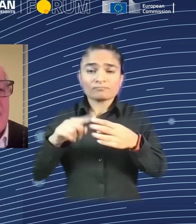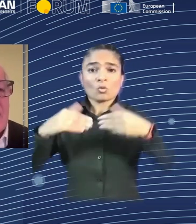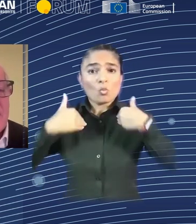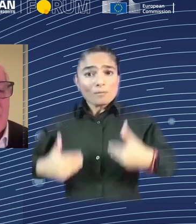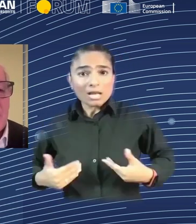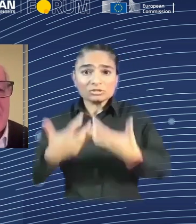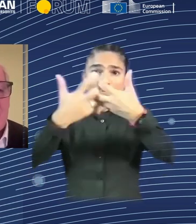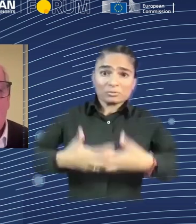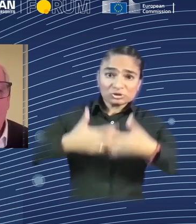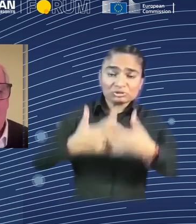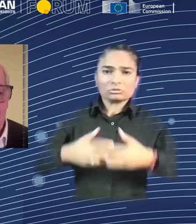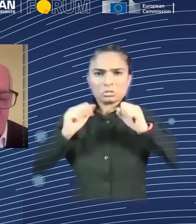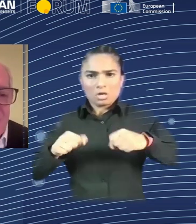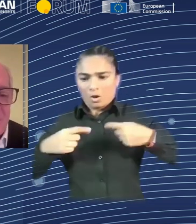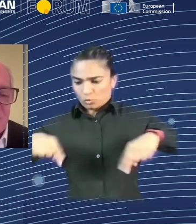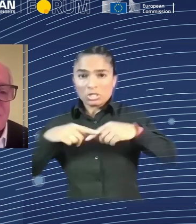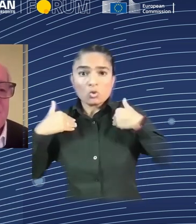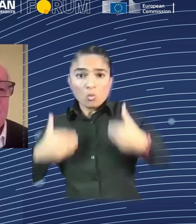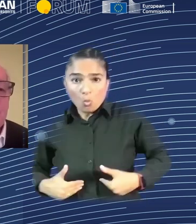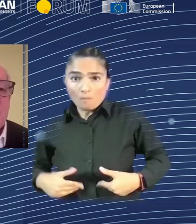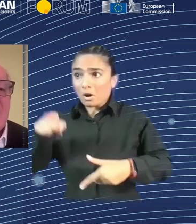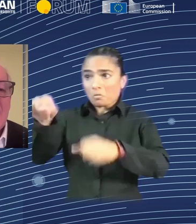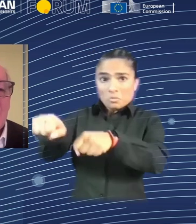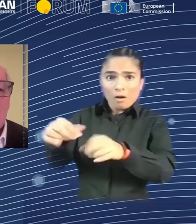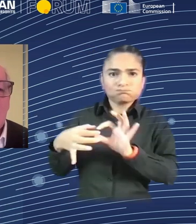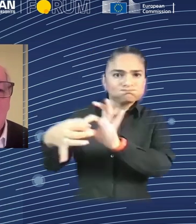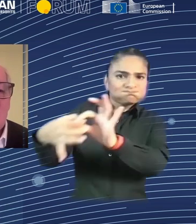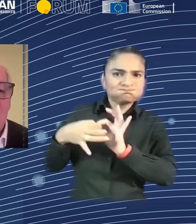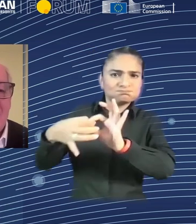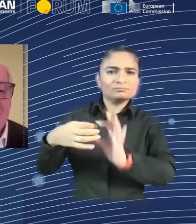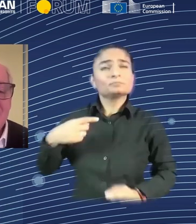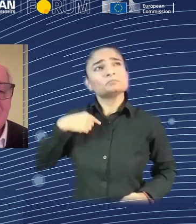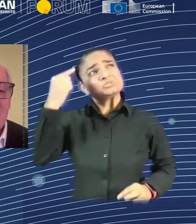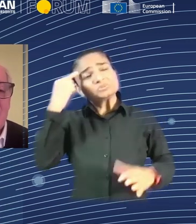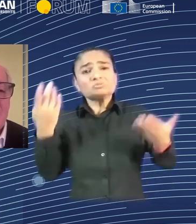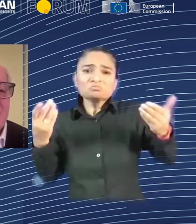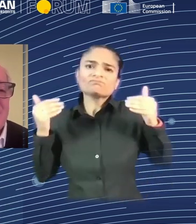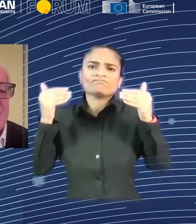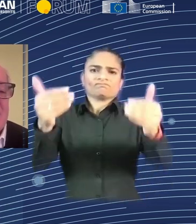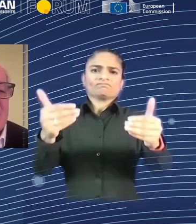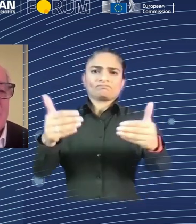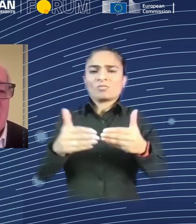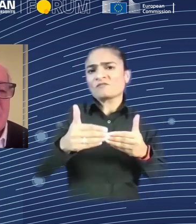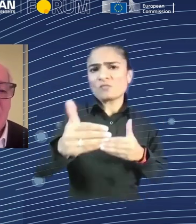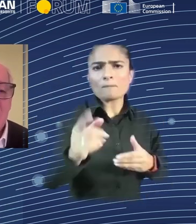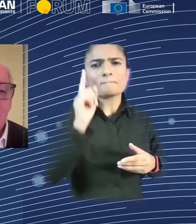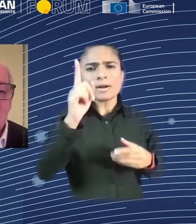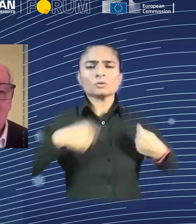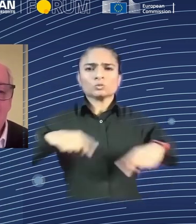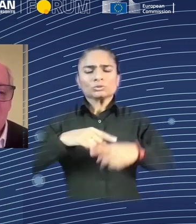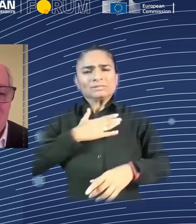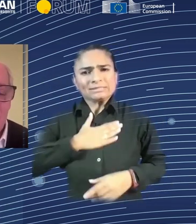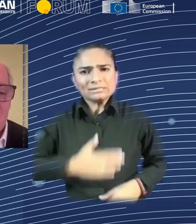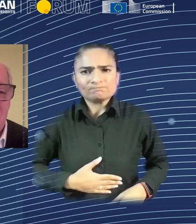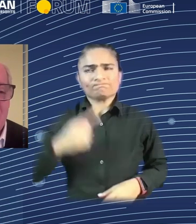I think there is a way forward. But wishful thinking, particularly commercially